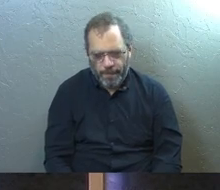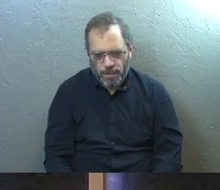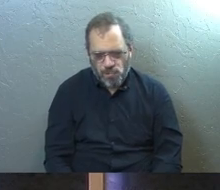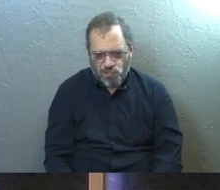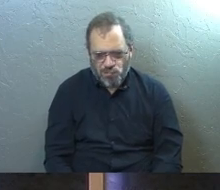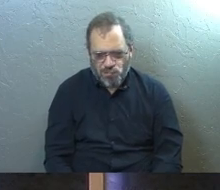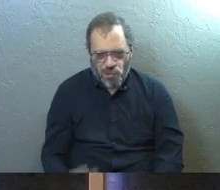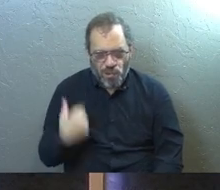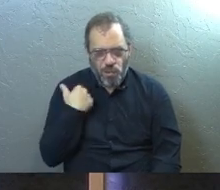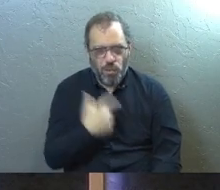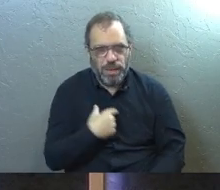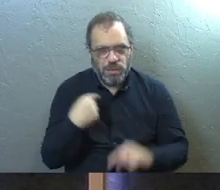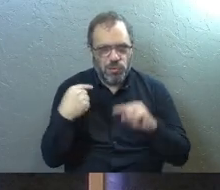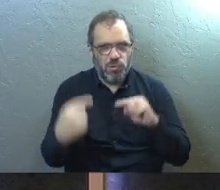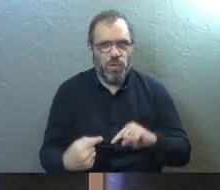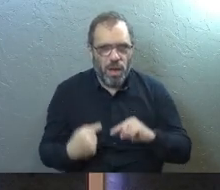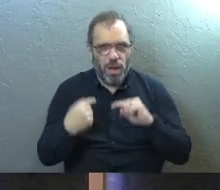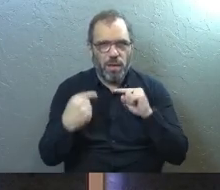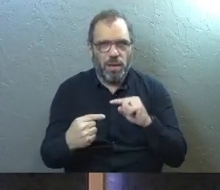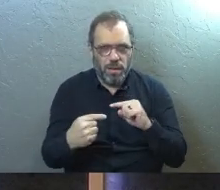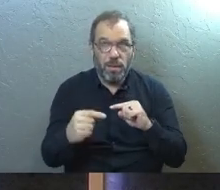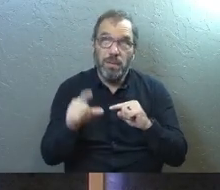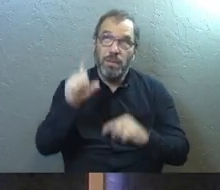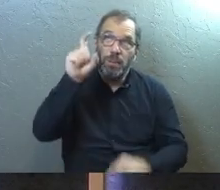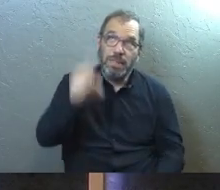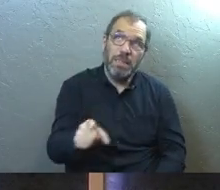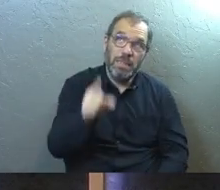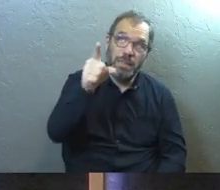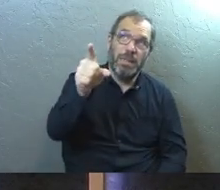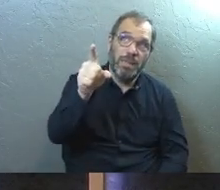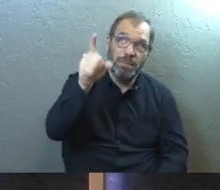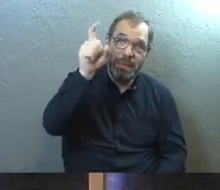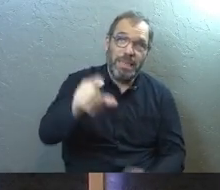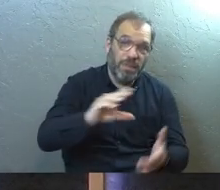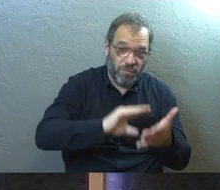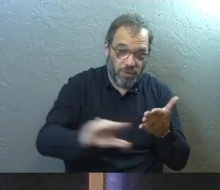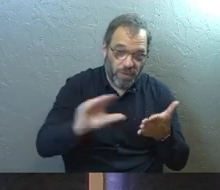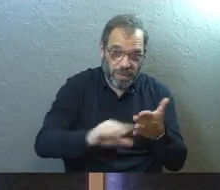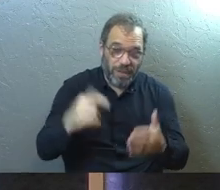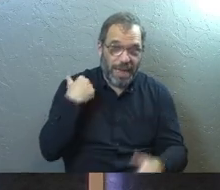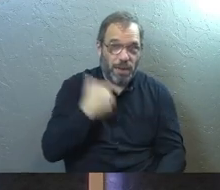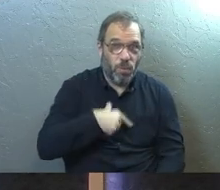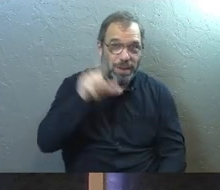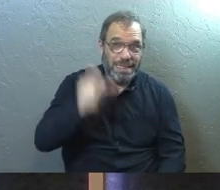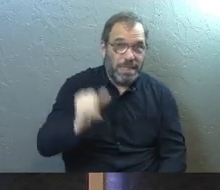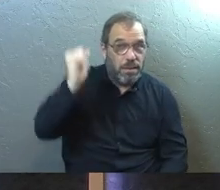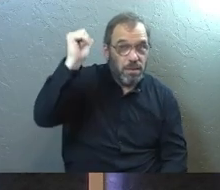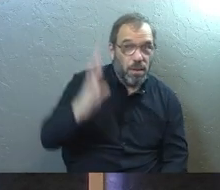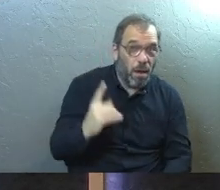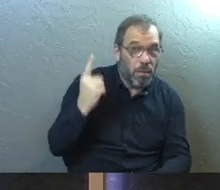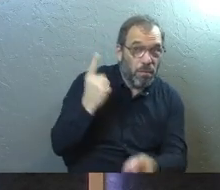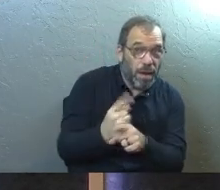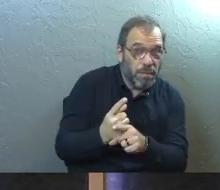We struggle. We need God. We need forgiveness and we need God. Yes.